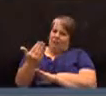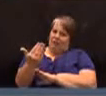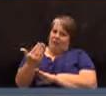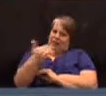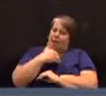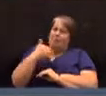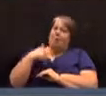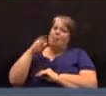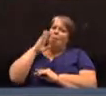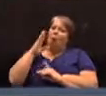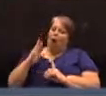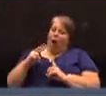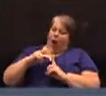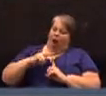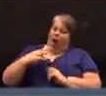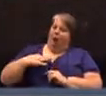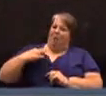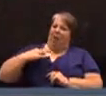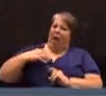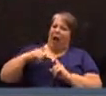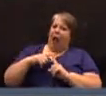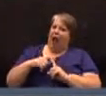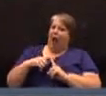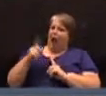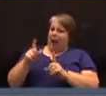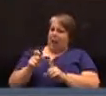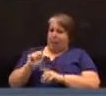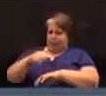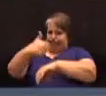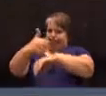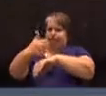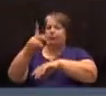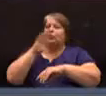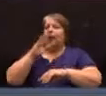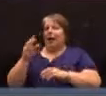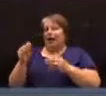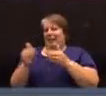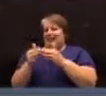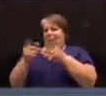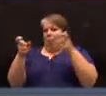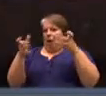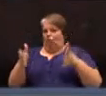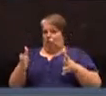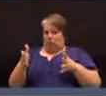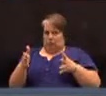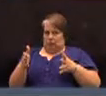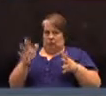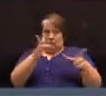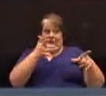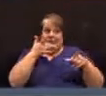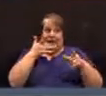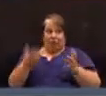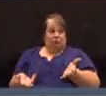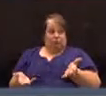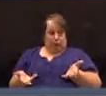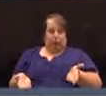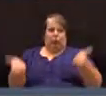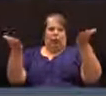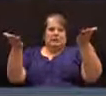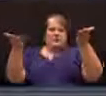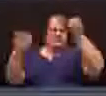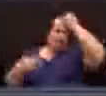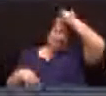Members shall apply to and be appointed by the town moderator. All those in favor of the motion, please rise.